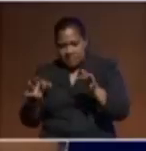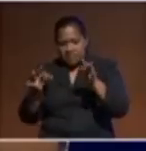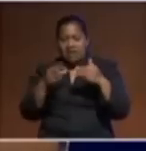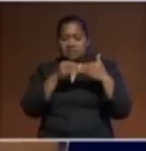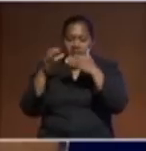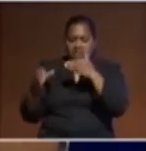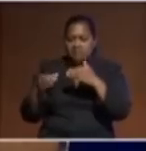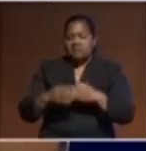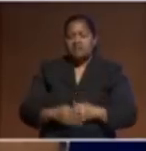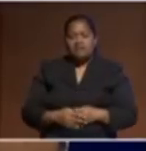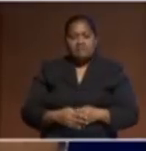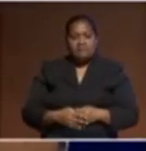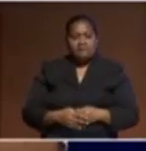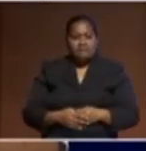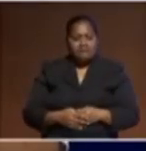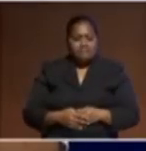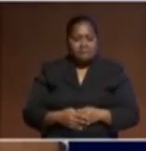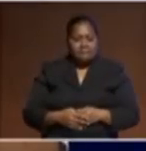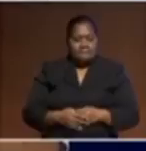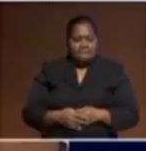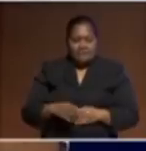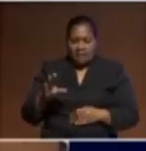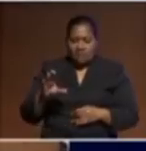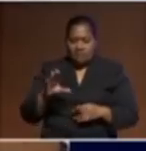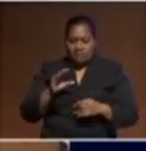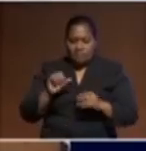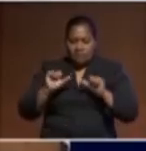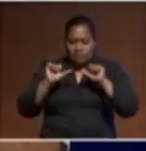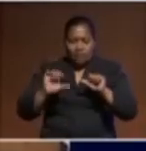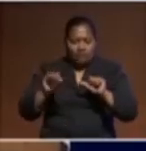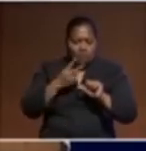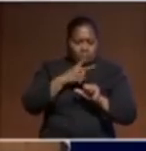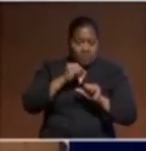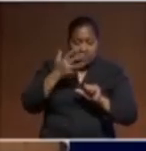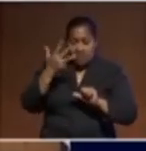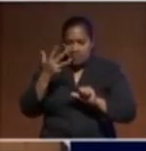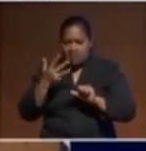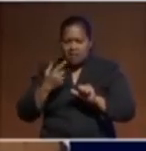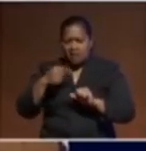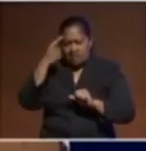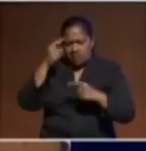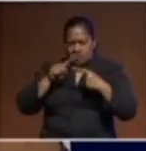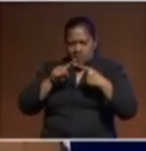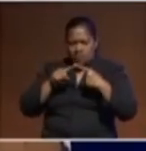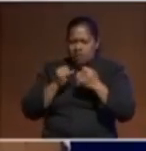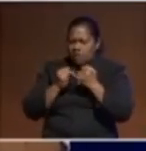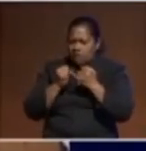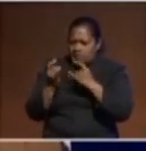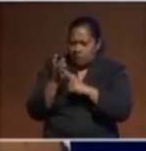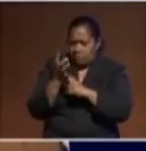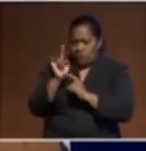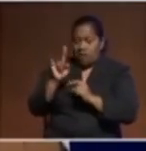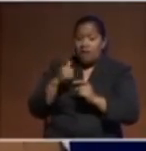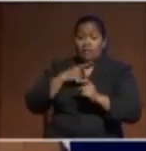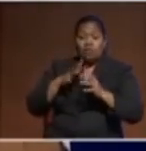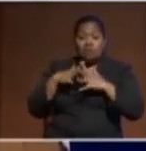from 2019, I think one was a very difficult one because United States has